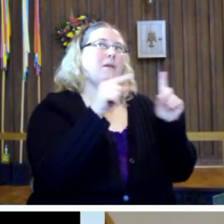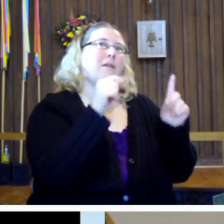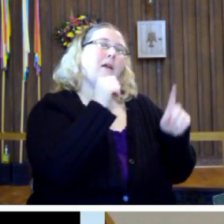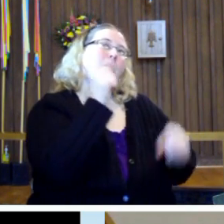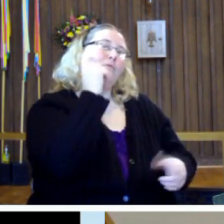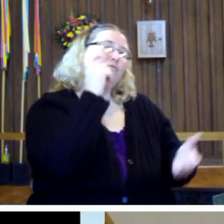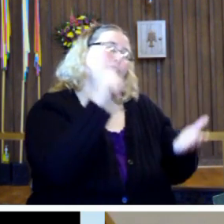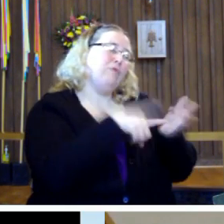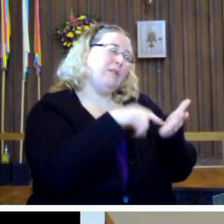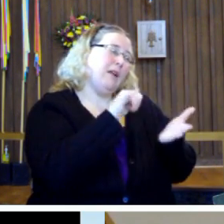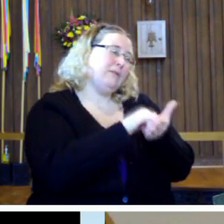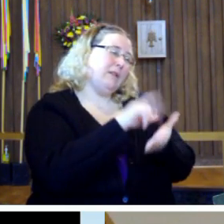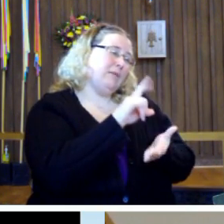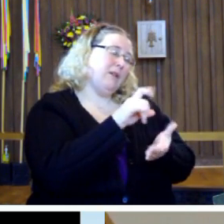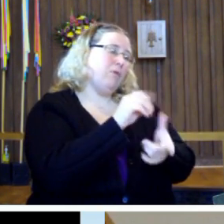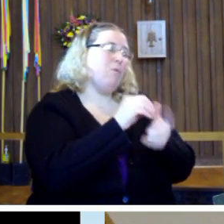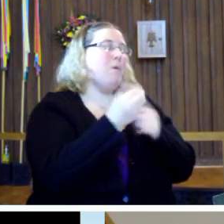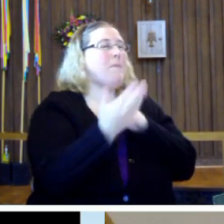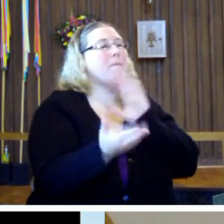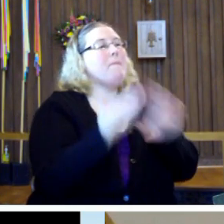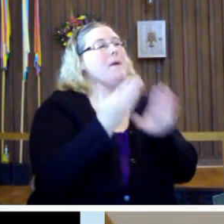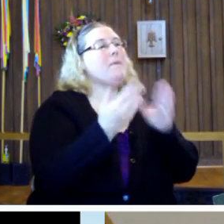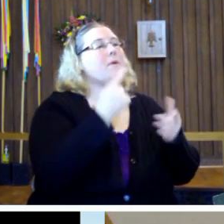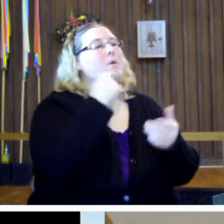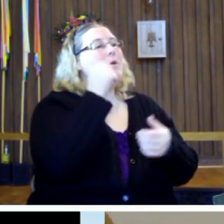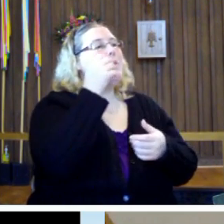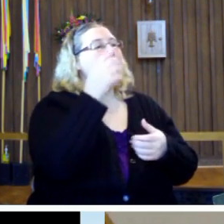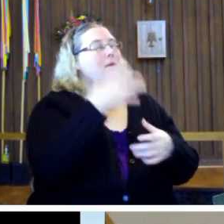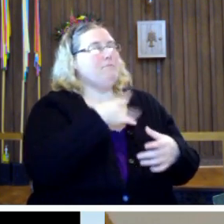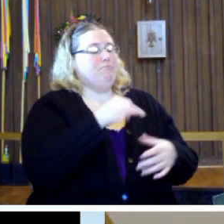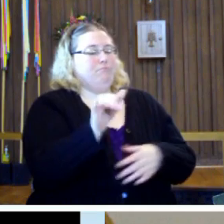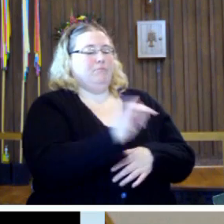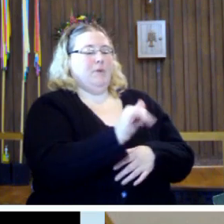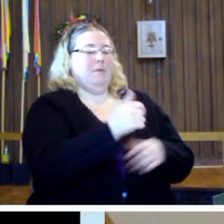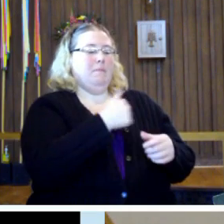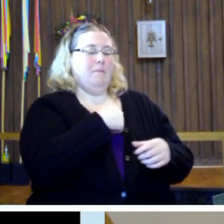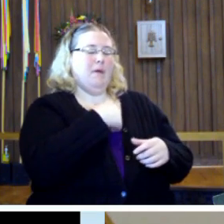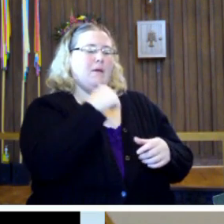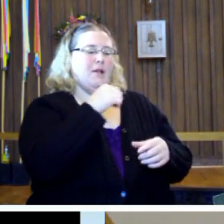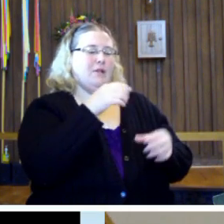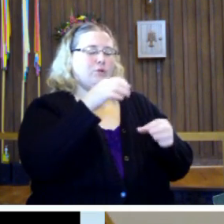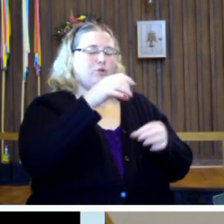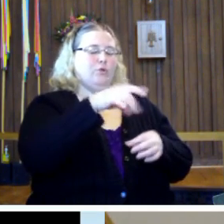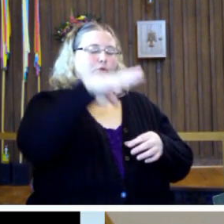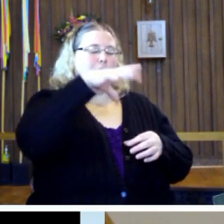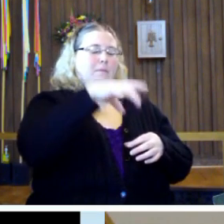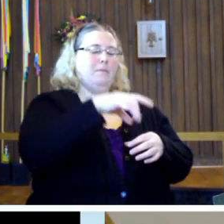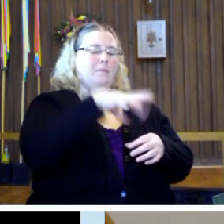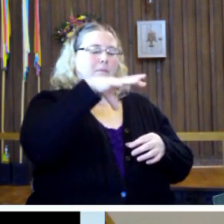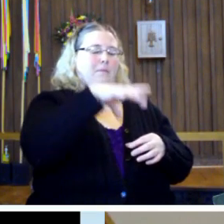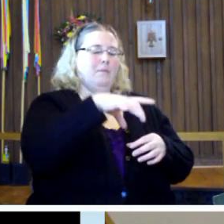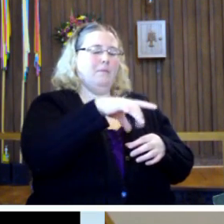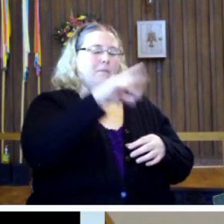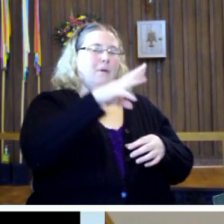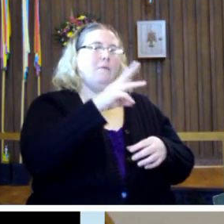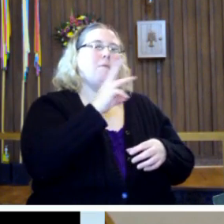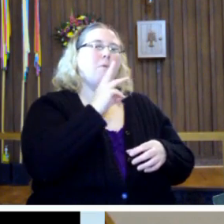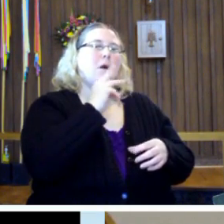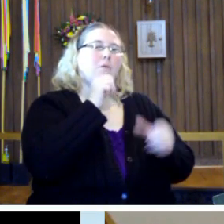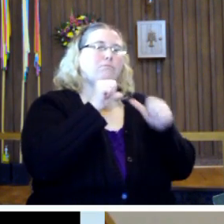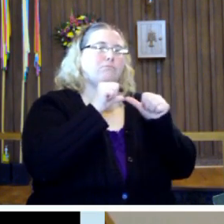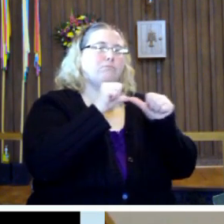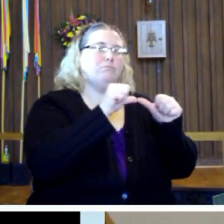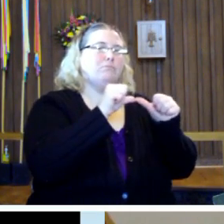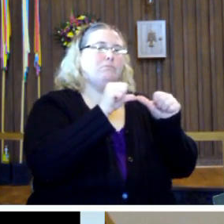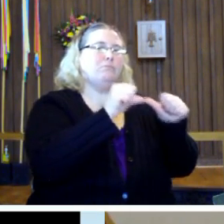able to recognize it. Or maybe you're like me where you've had kind of a drip of water forever and ever of constant